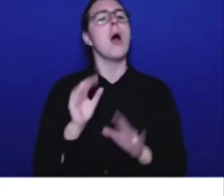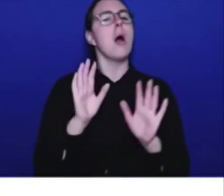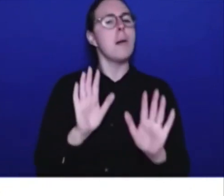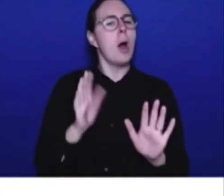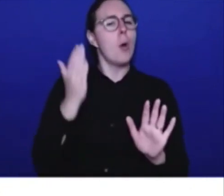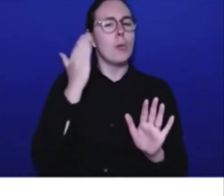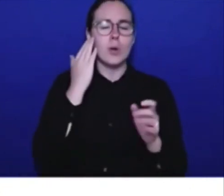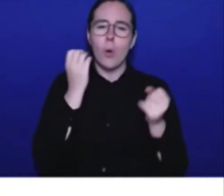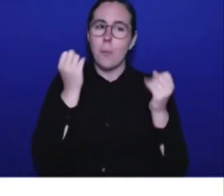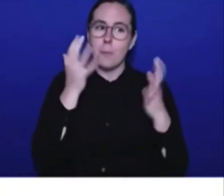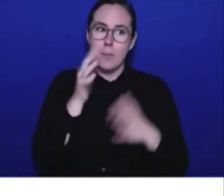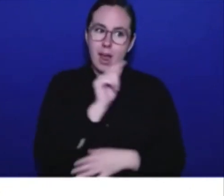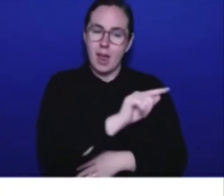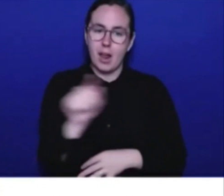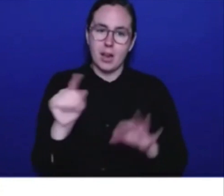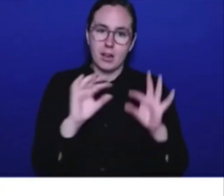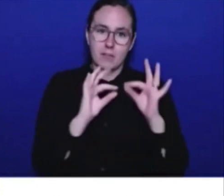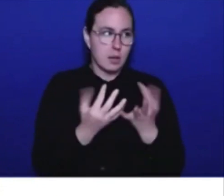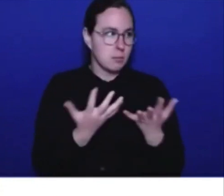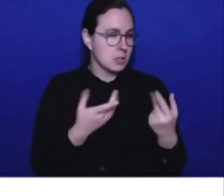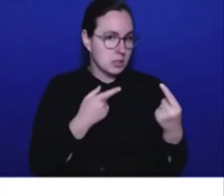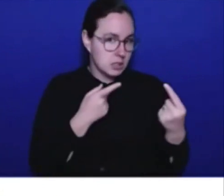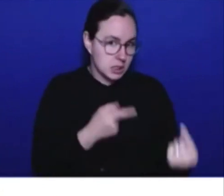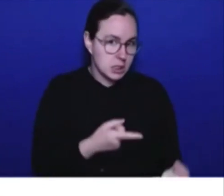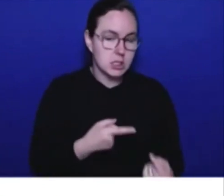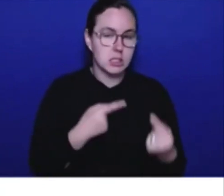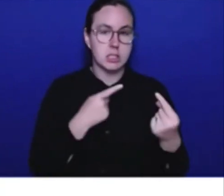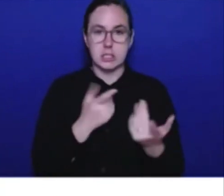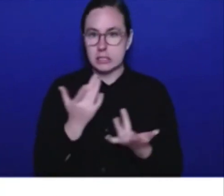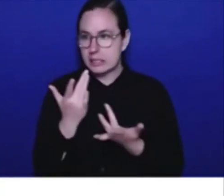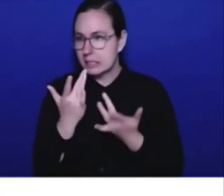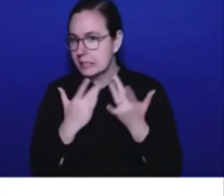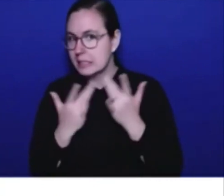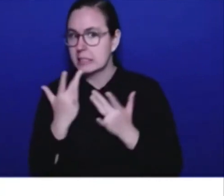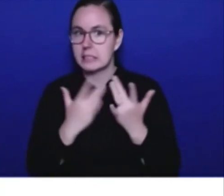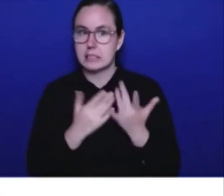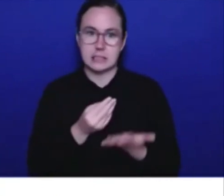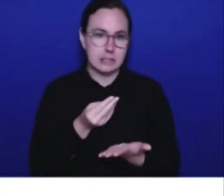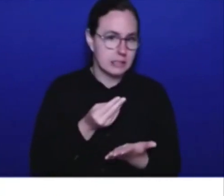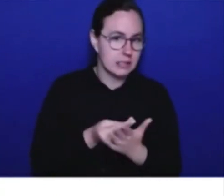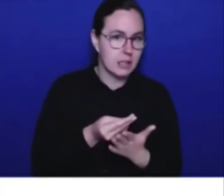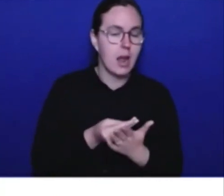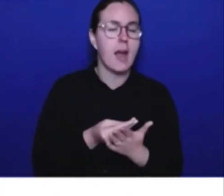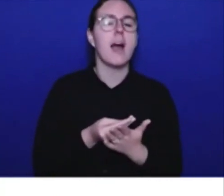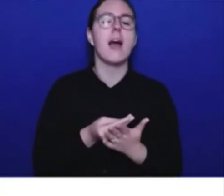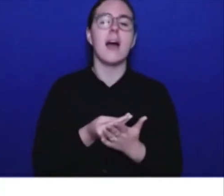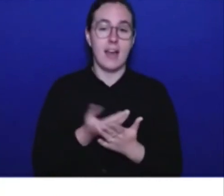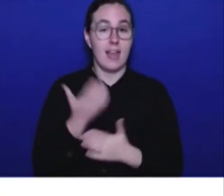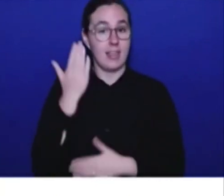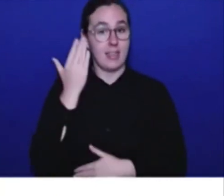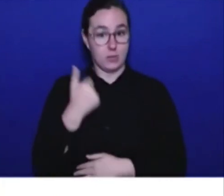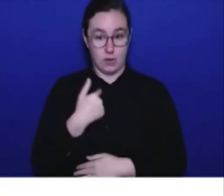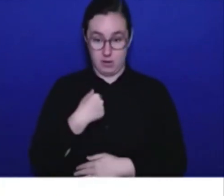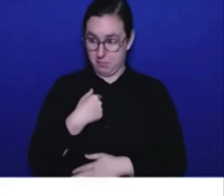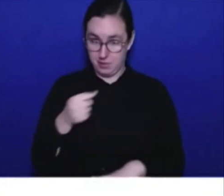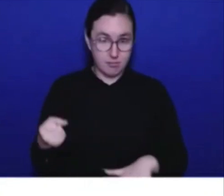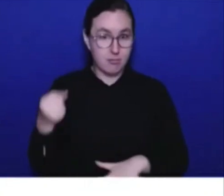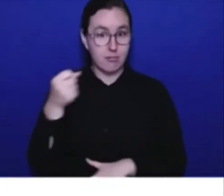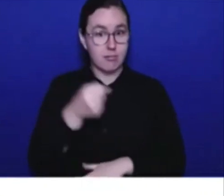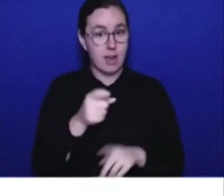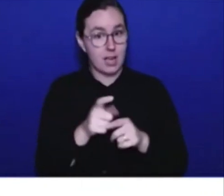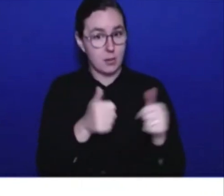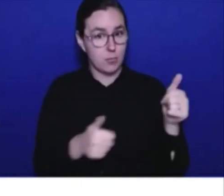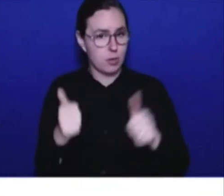Budgets are stretched right now. That's why the very first thing I did as Premier was to introduce new cost-of-living credits to give immediate help to everybody,